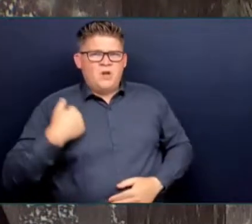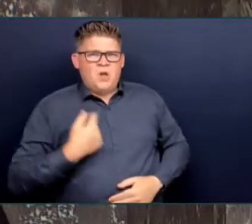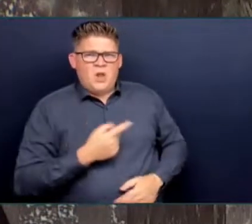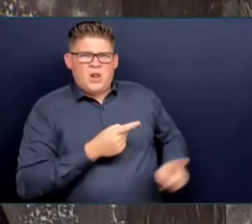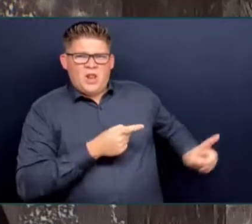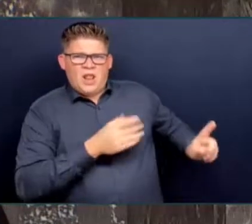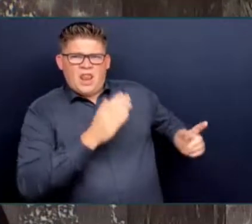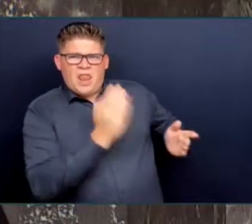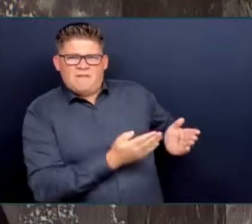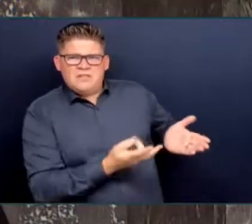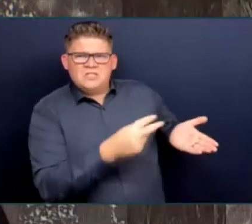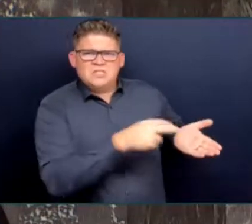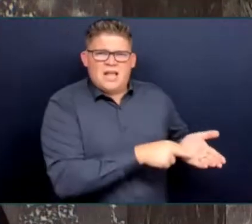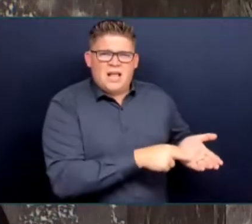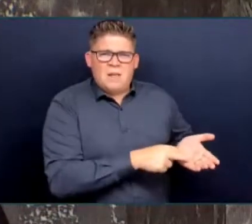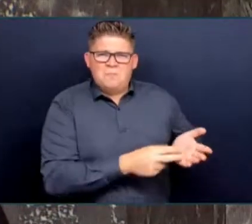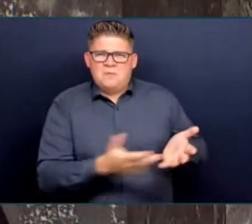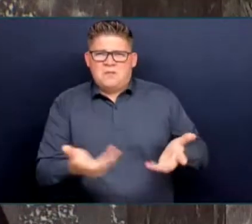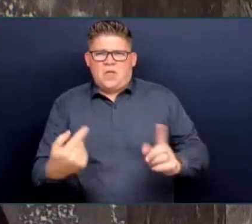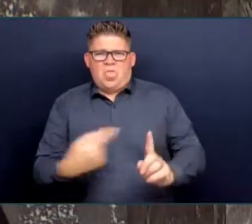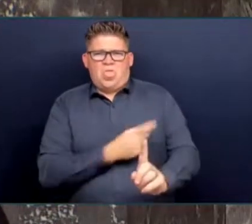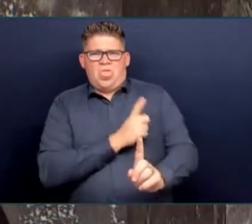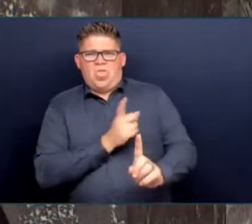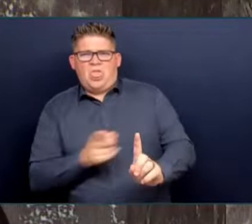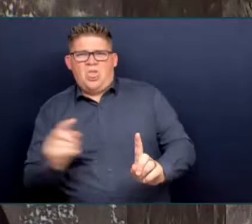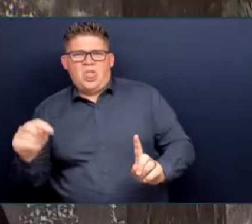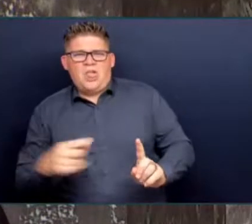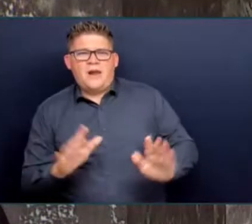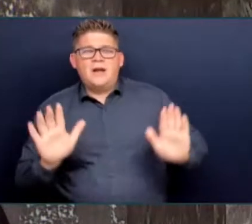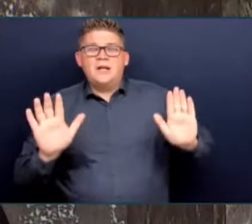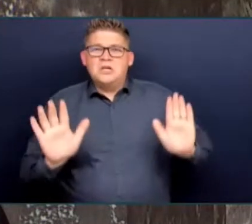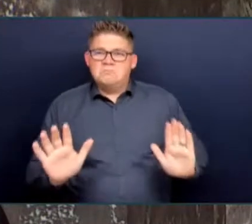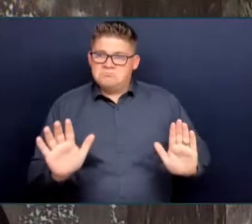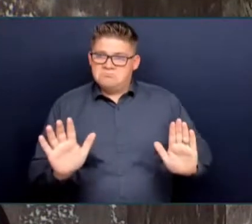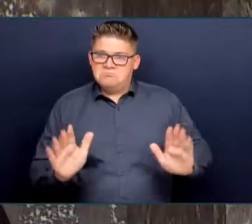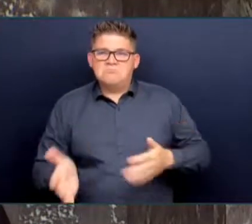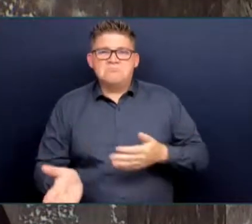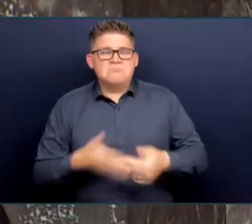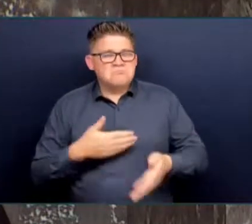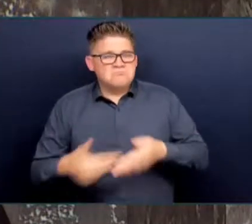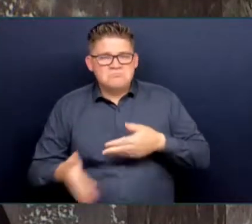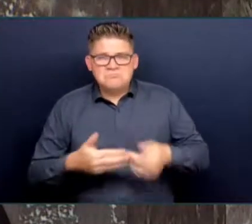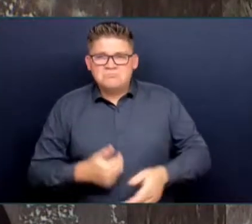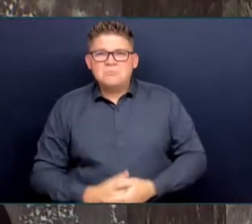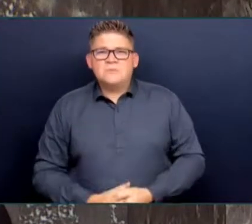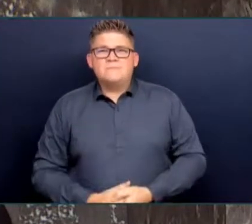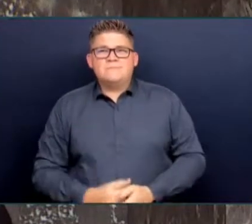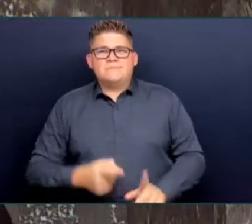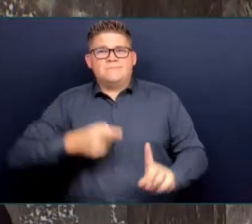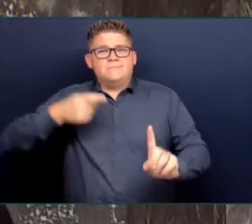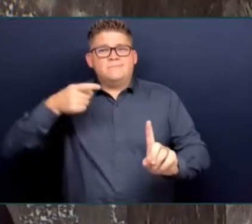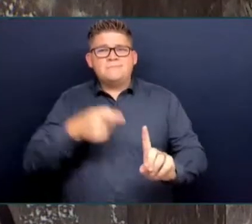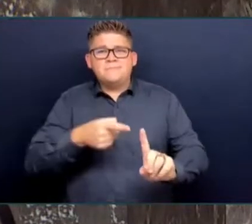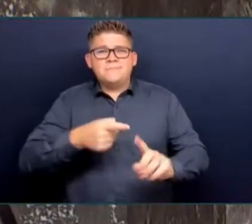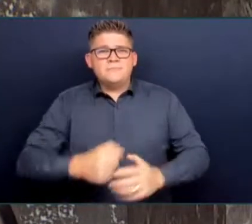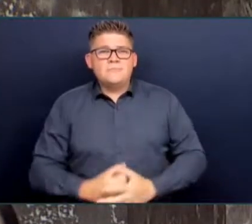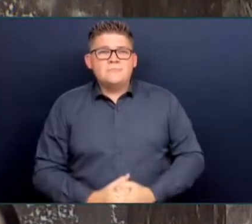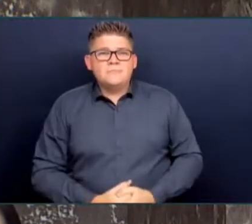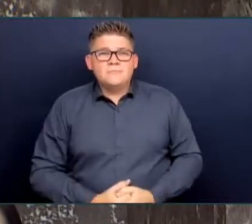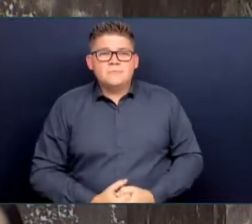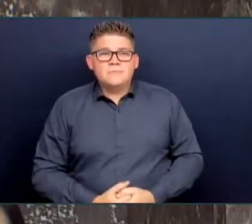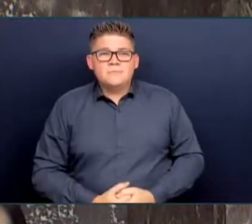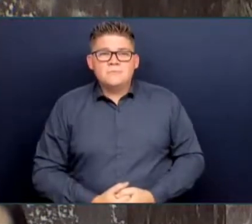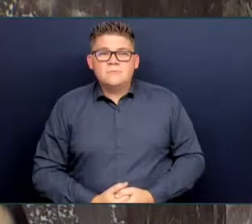I thank the Honourable Member for her question, and I want to point out a number of things. First off, we take this issue